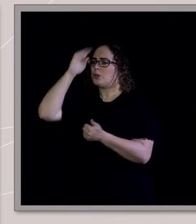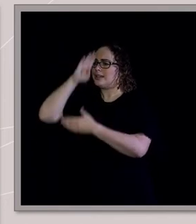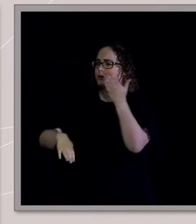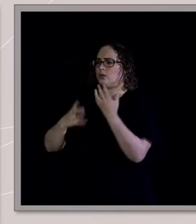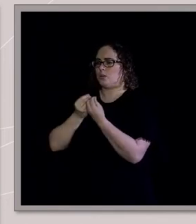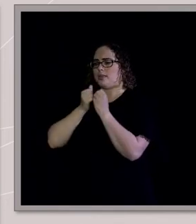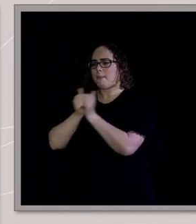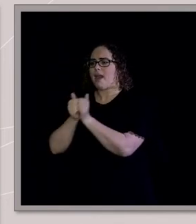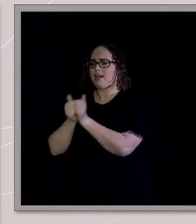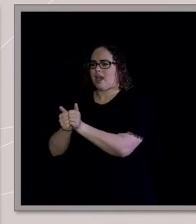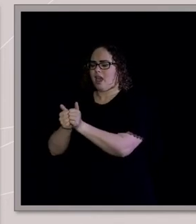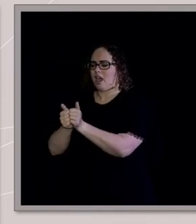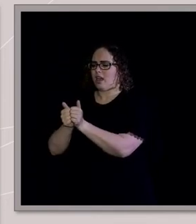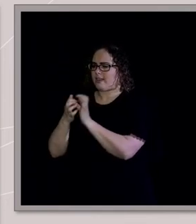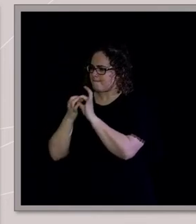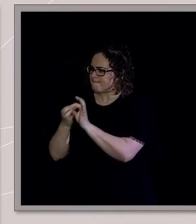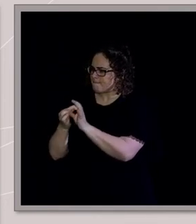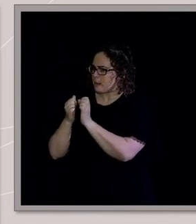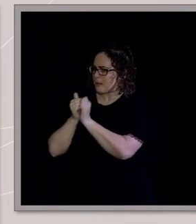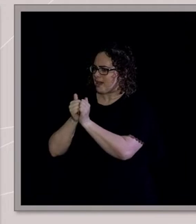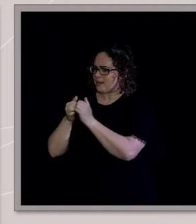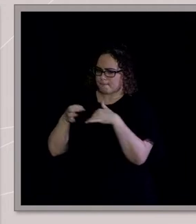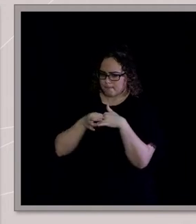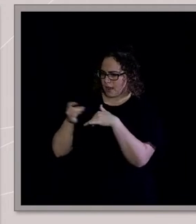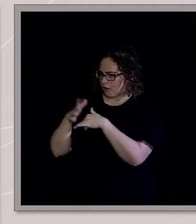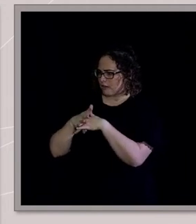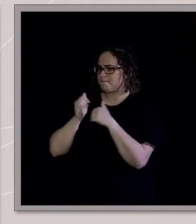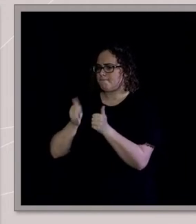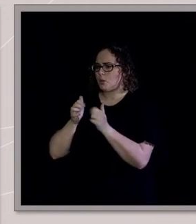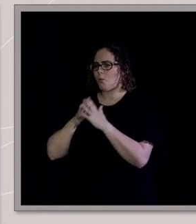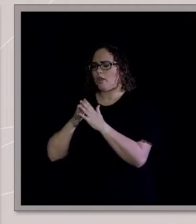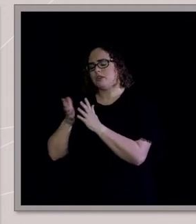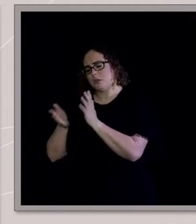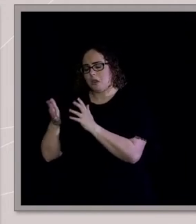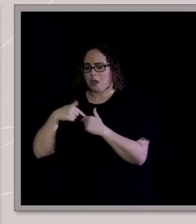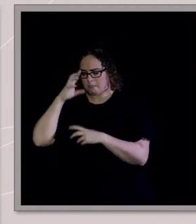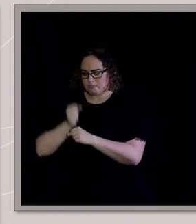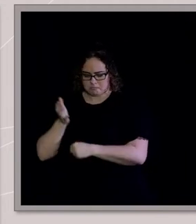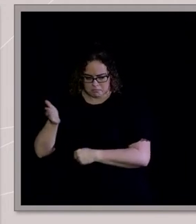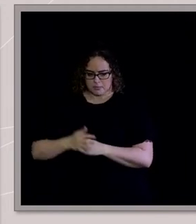So I pushed in and I wanted it more, but I stood there on that waterfall